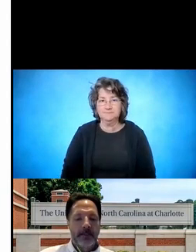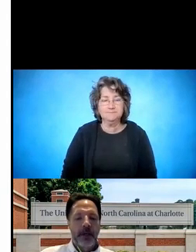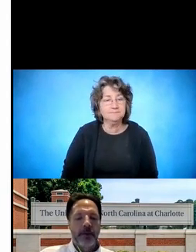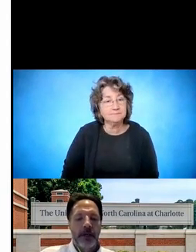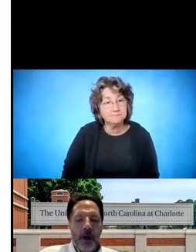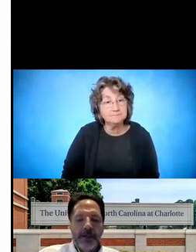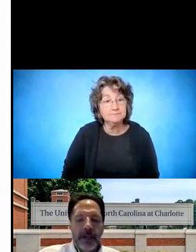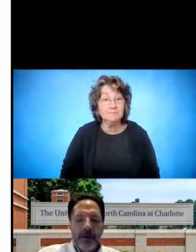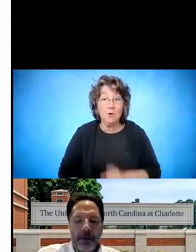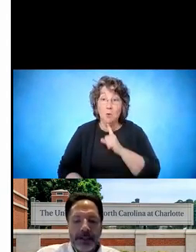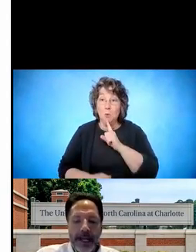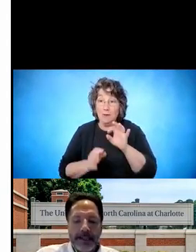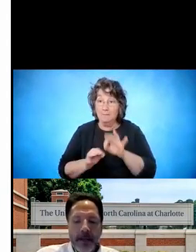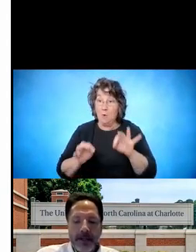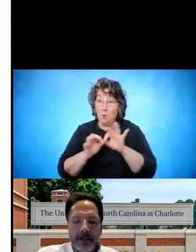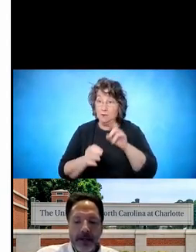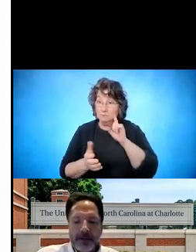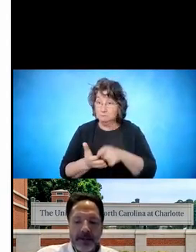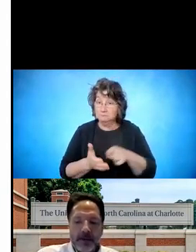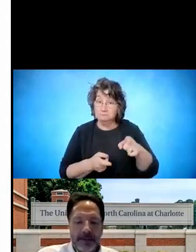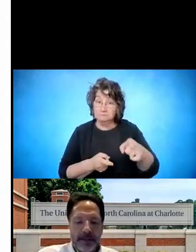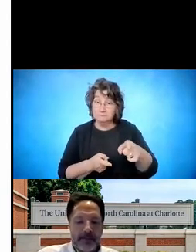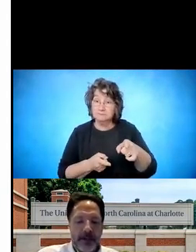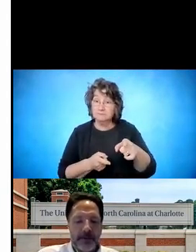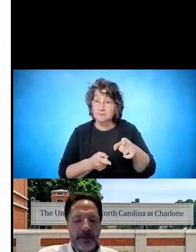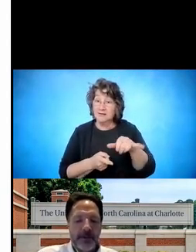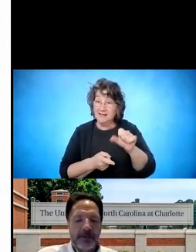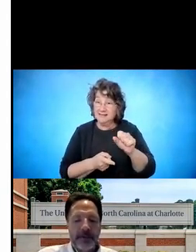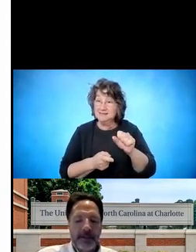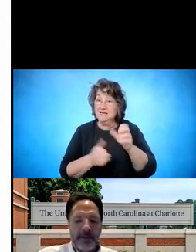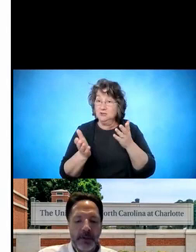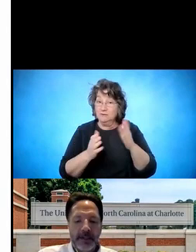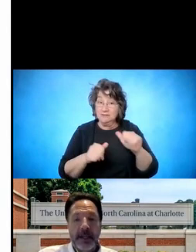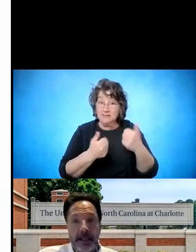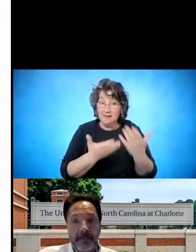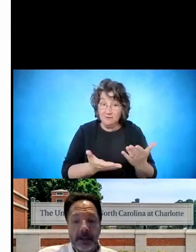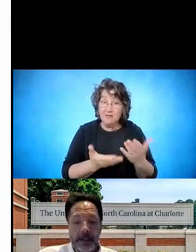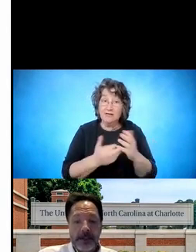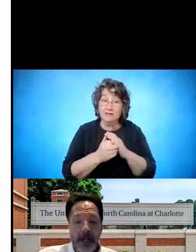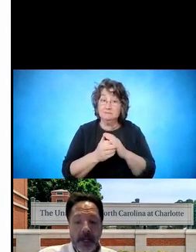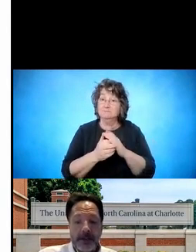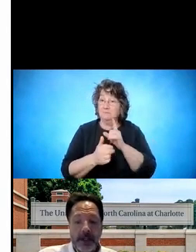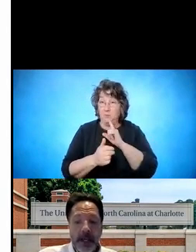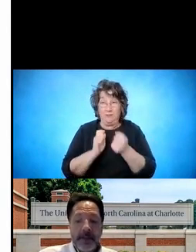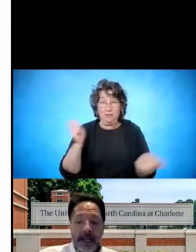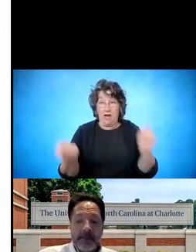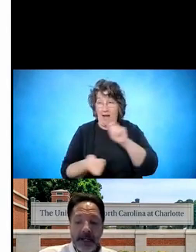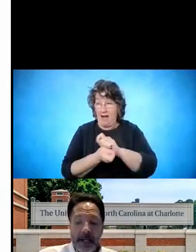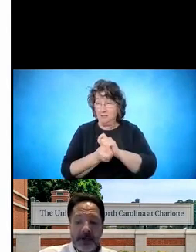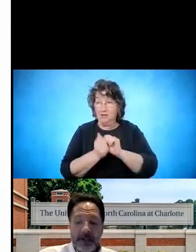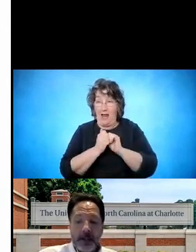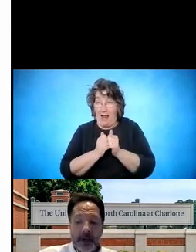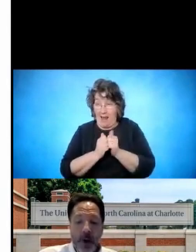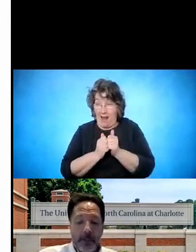It's important to acknowledge that although the landscape in terms of service delivery for students with disabilities has definitely changed, the